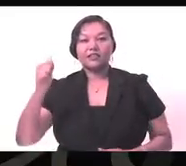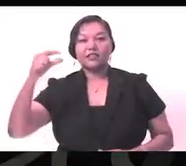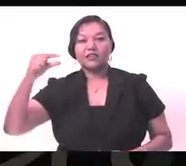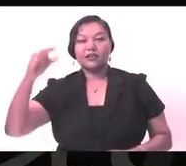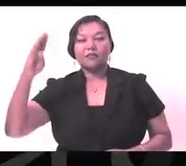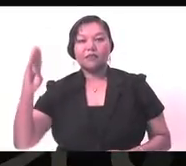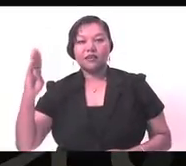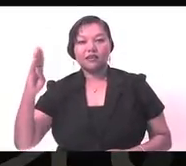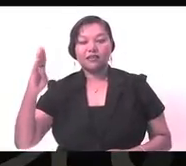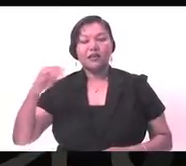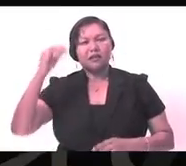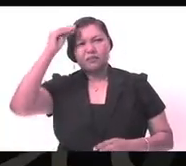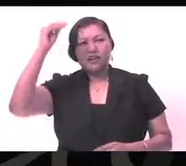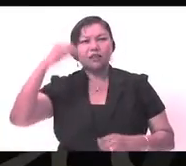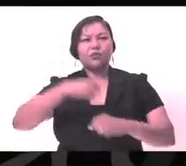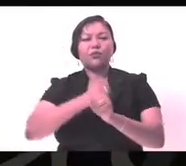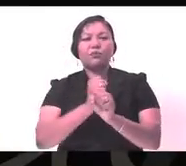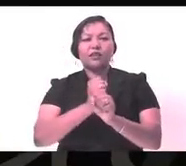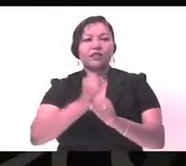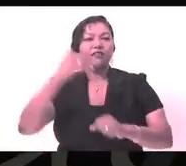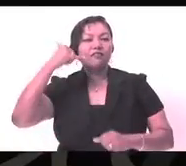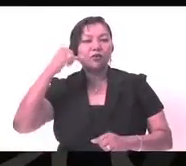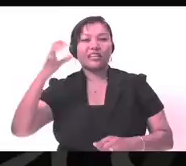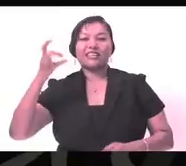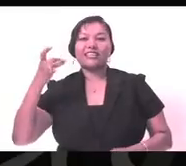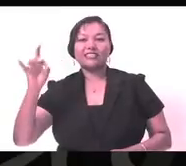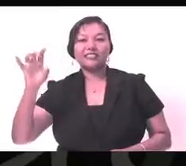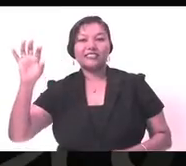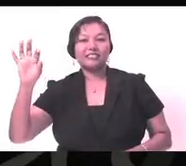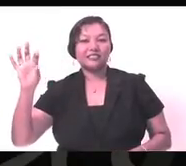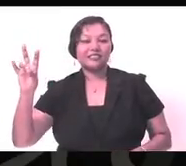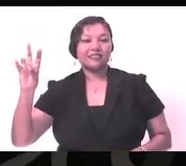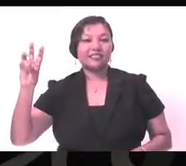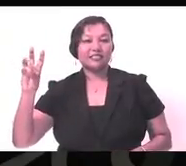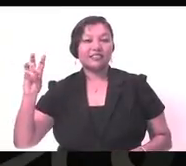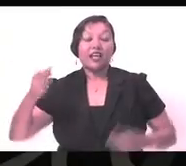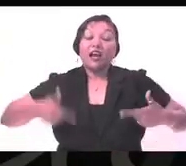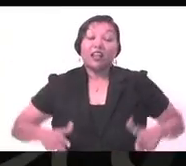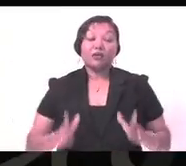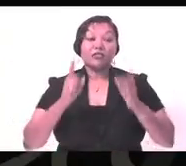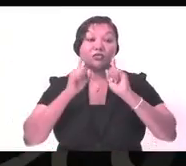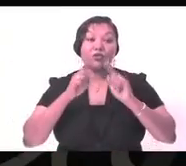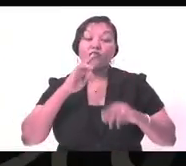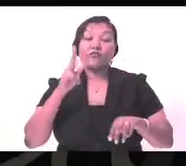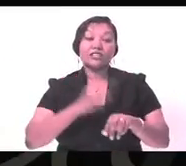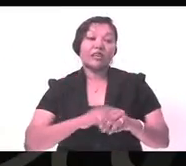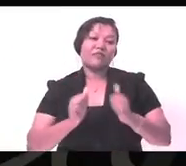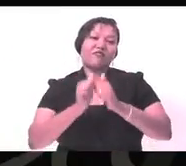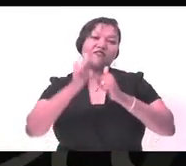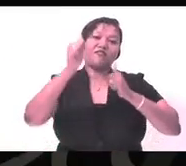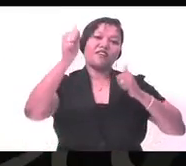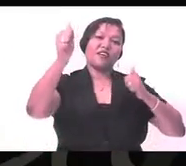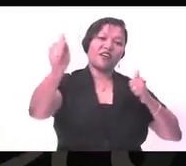Alexander Graham Bell is credited as being the inventor of the telephone in 1876. This allows us to talk in real time